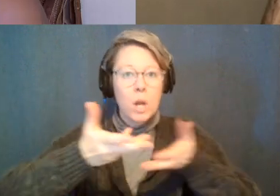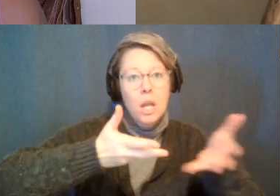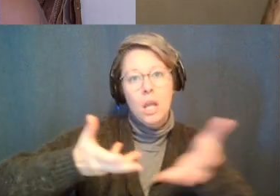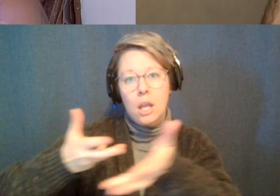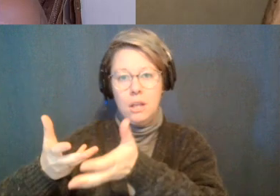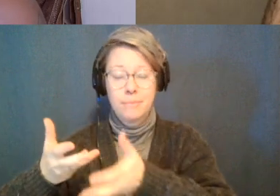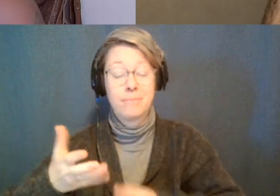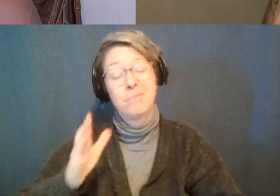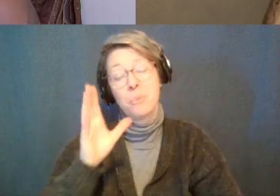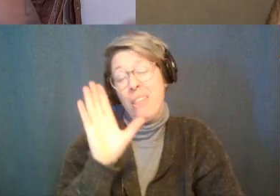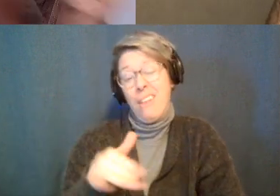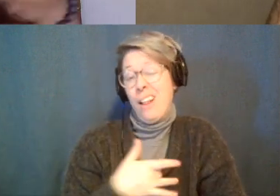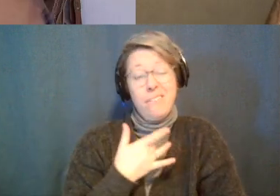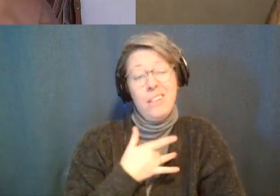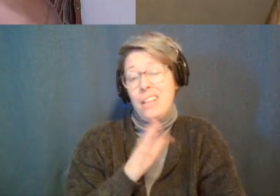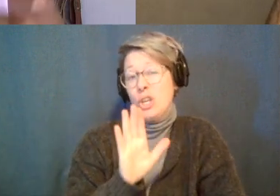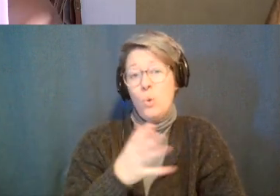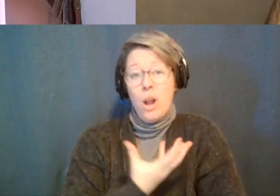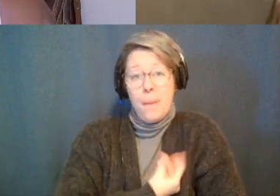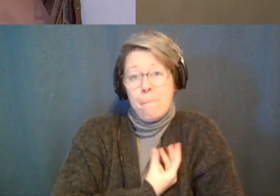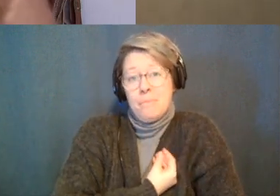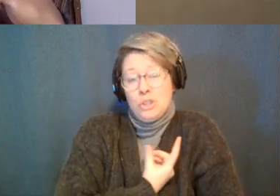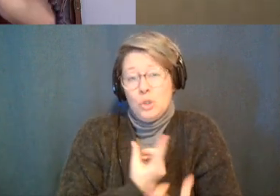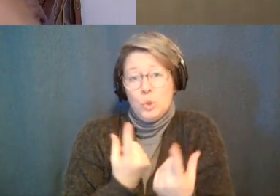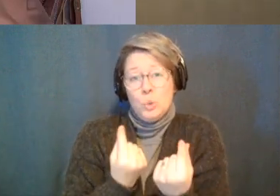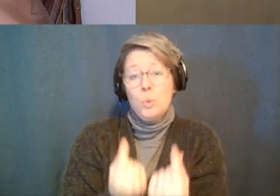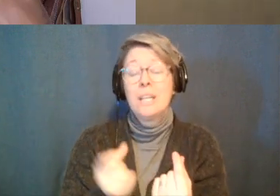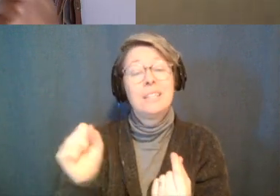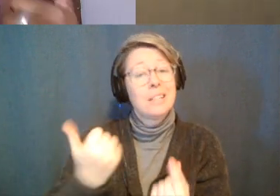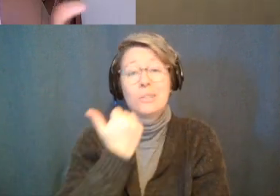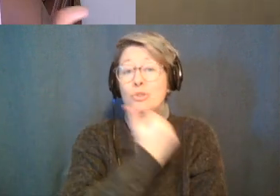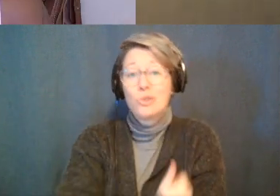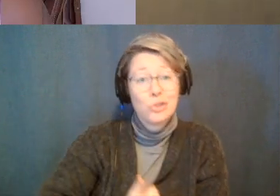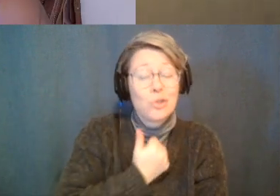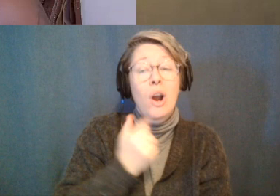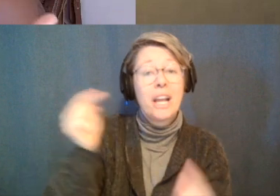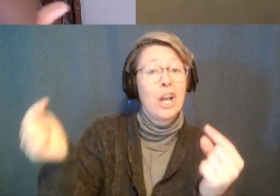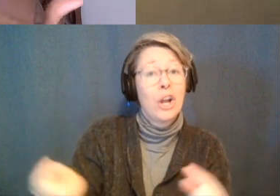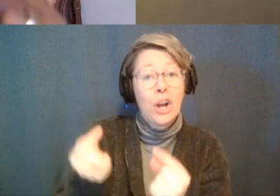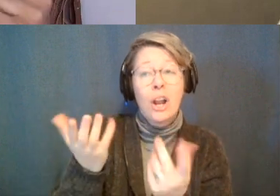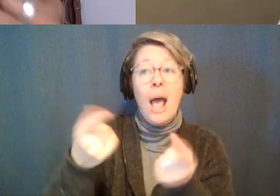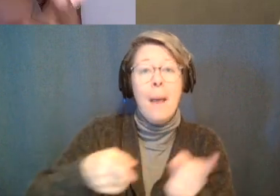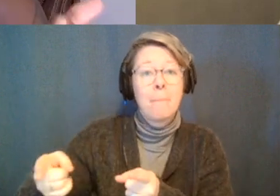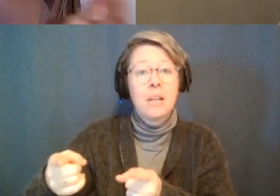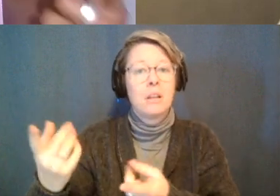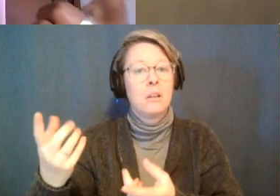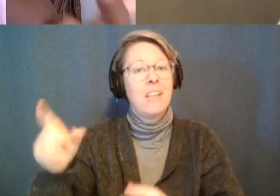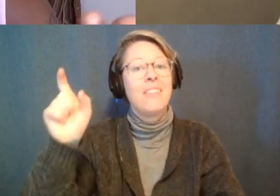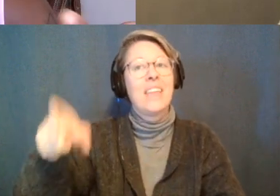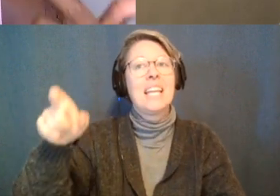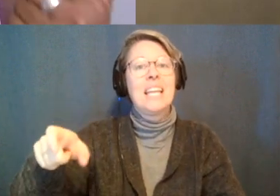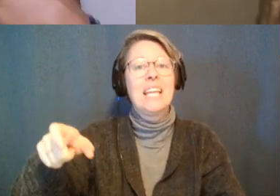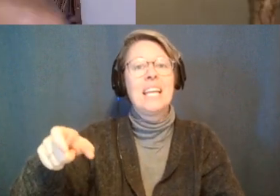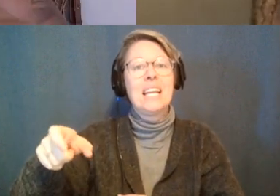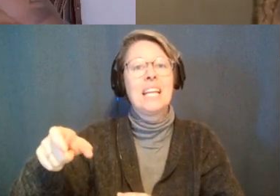most compassionate thing i feel with this it's like yeah they're hurting true um they they're looking for somebody to tell them what to do they're not really finding the messages